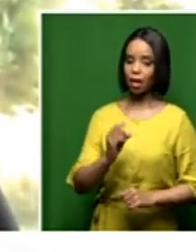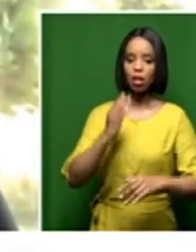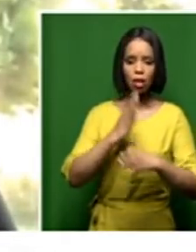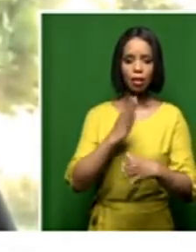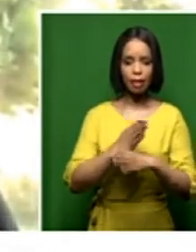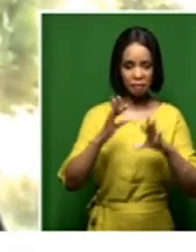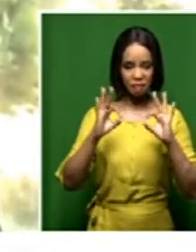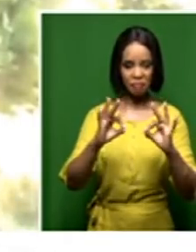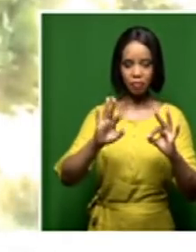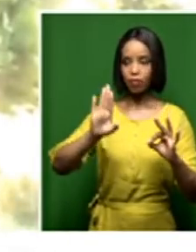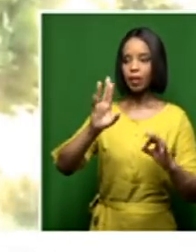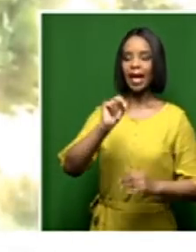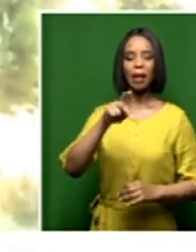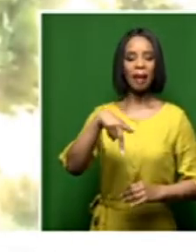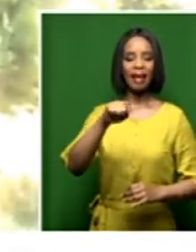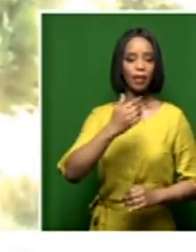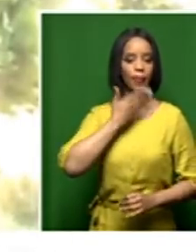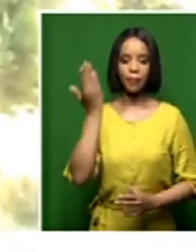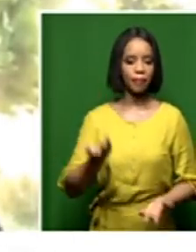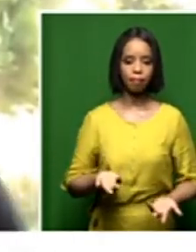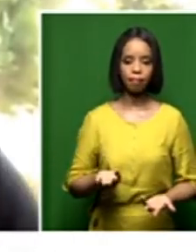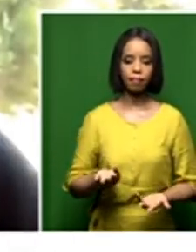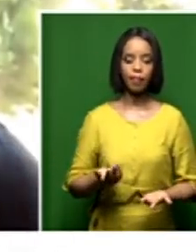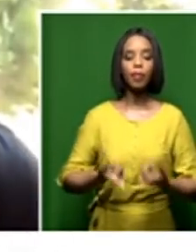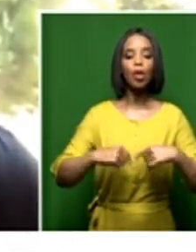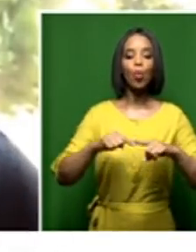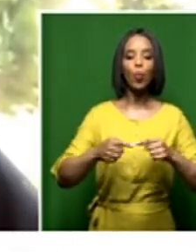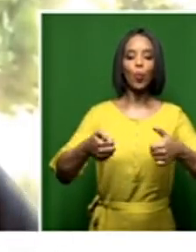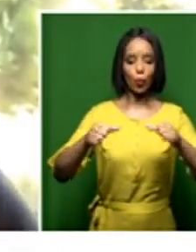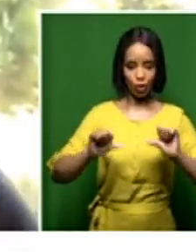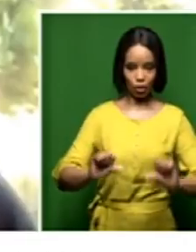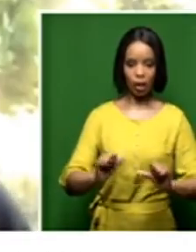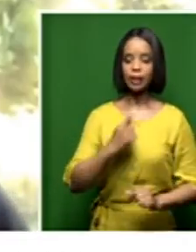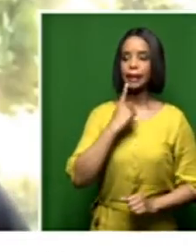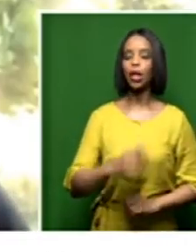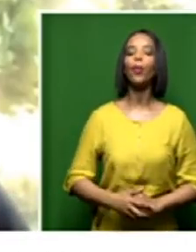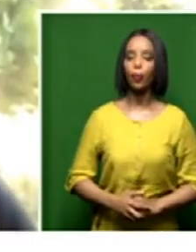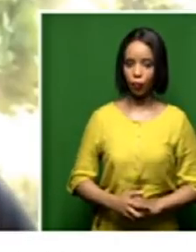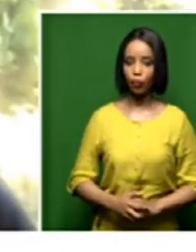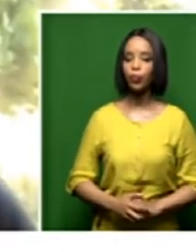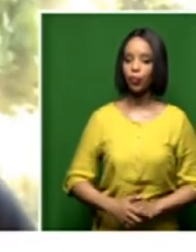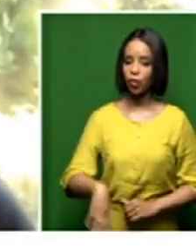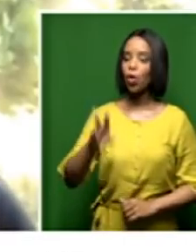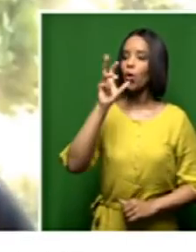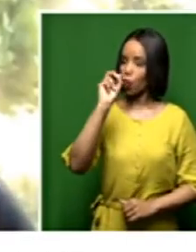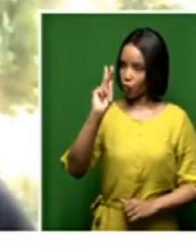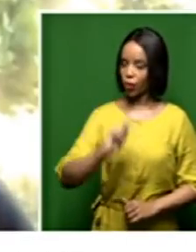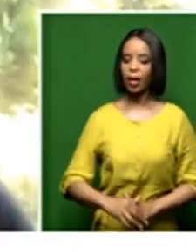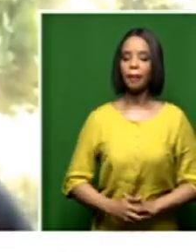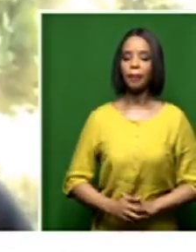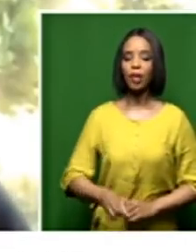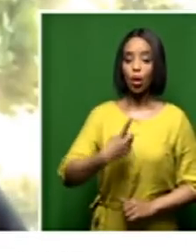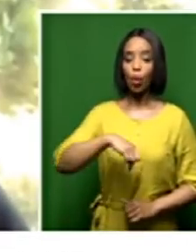the NPA. And we then said, we are going to want to have